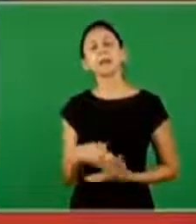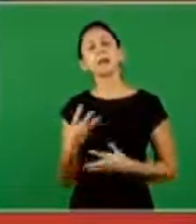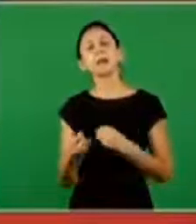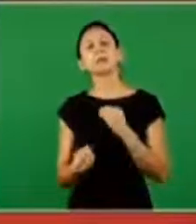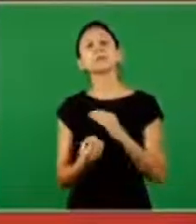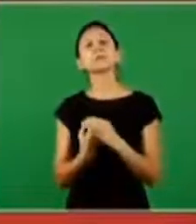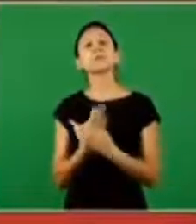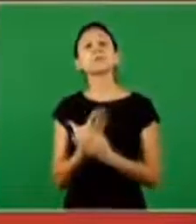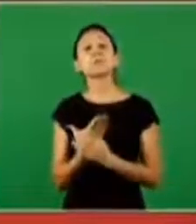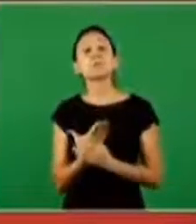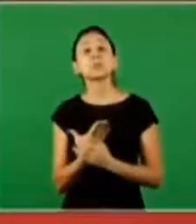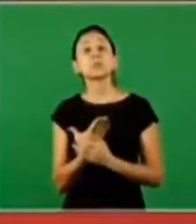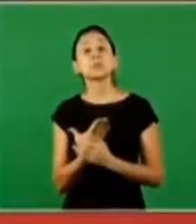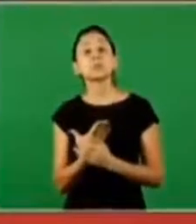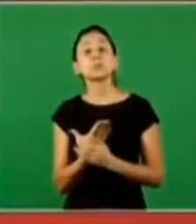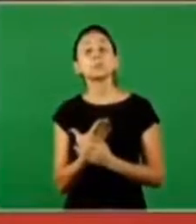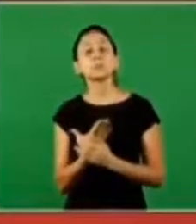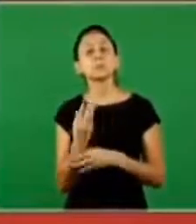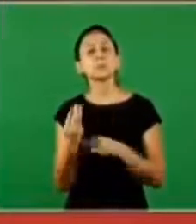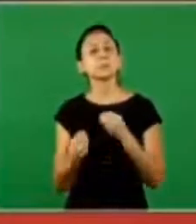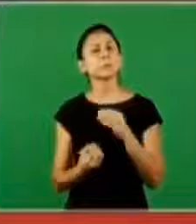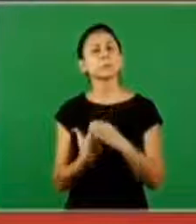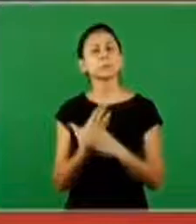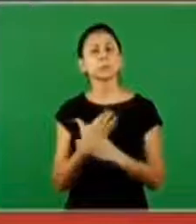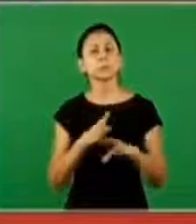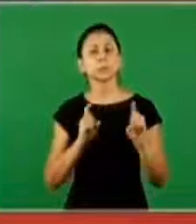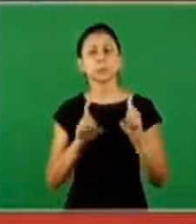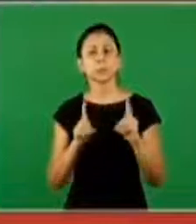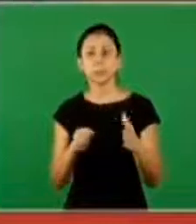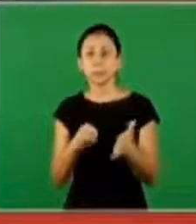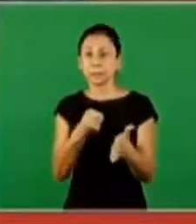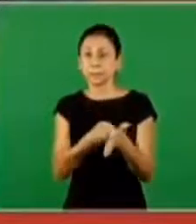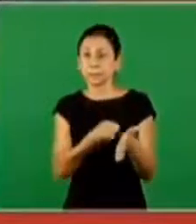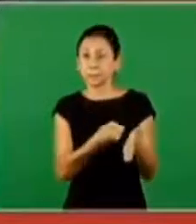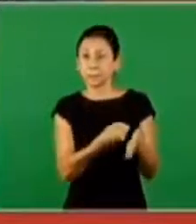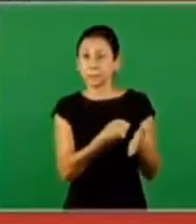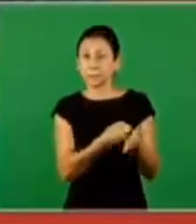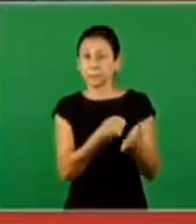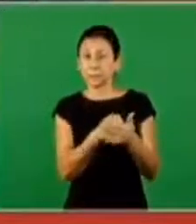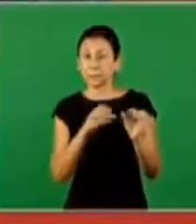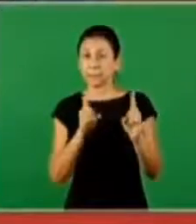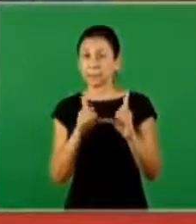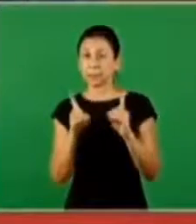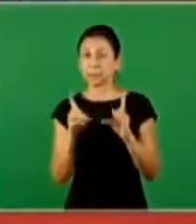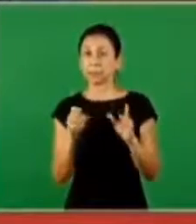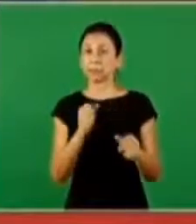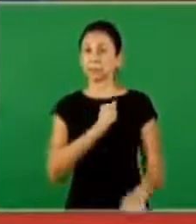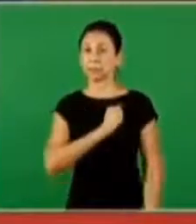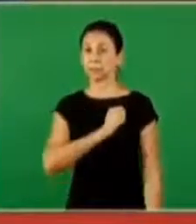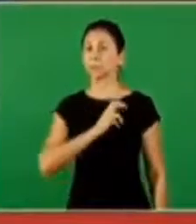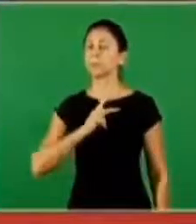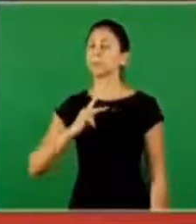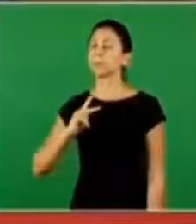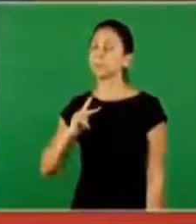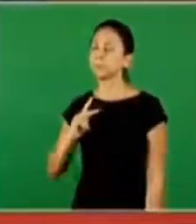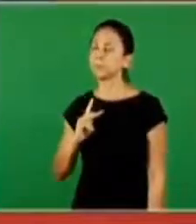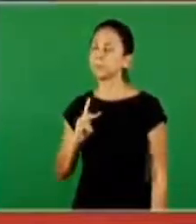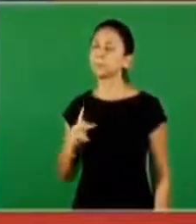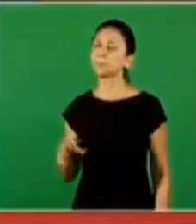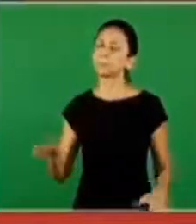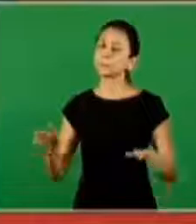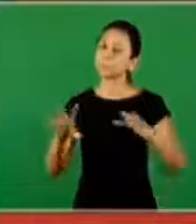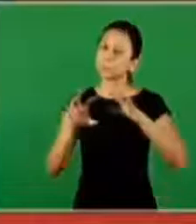So, the doctrine was born where? What was the origin? And so, and they continued steadfastly in the